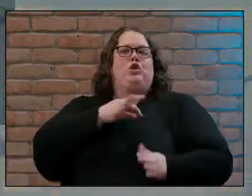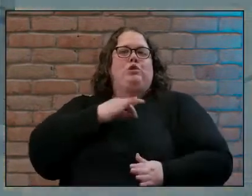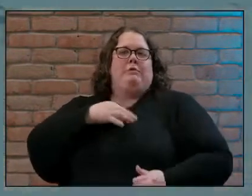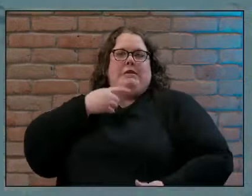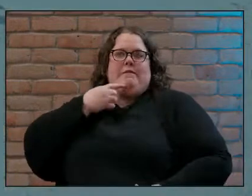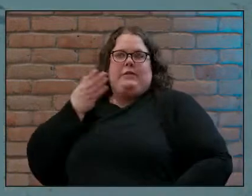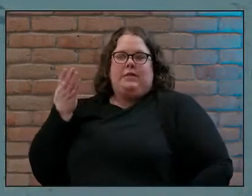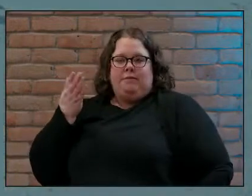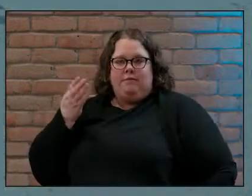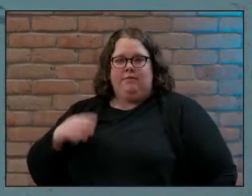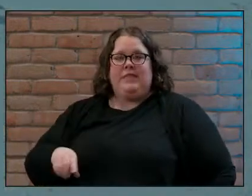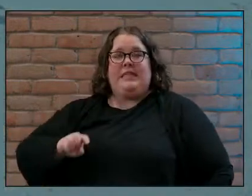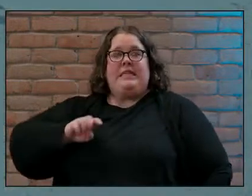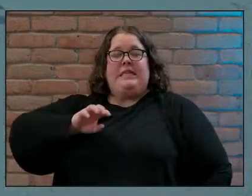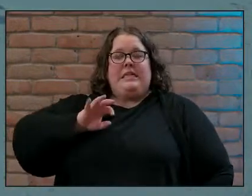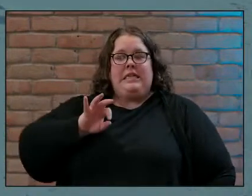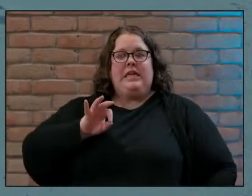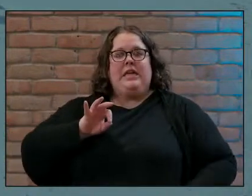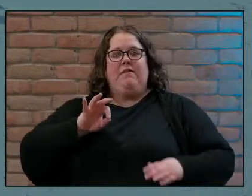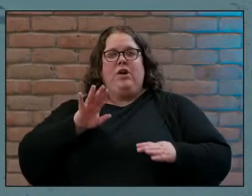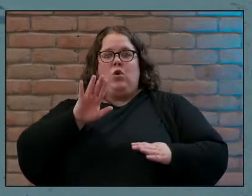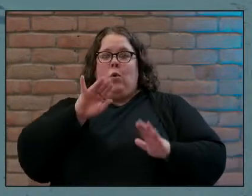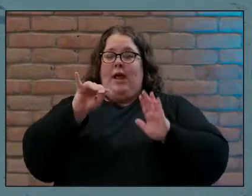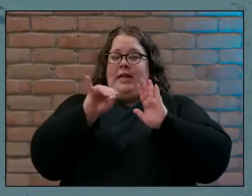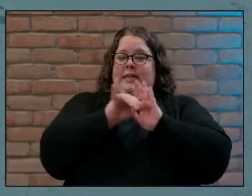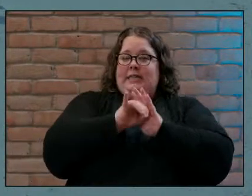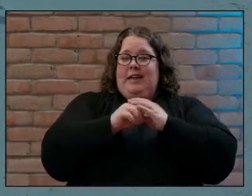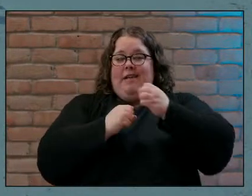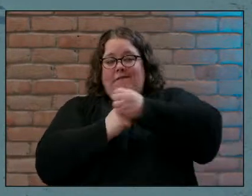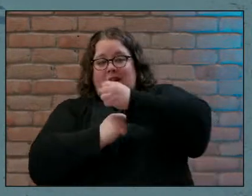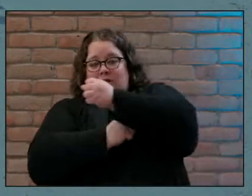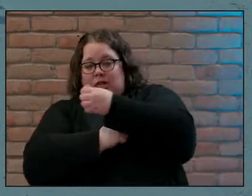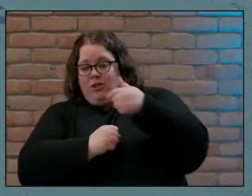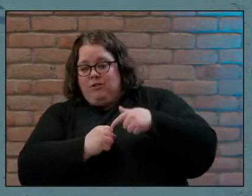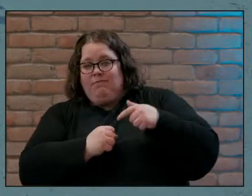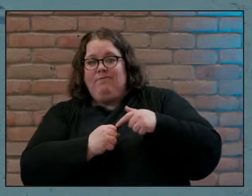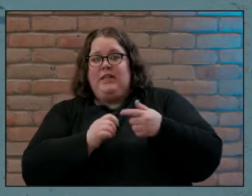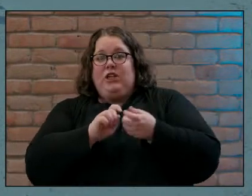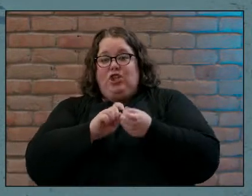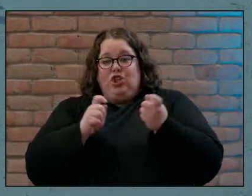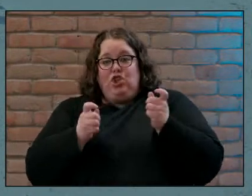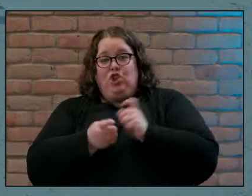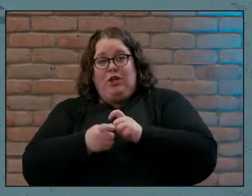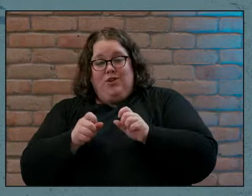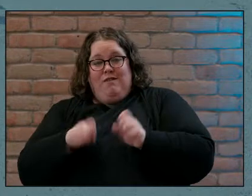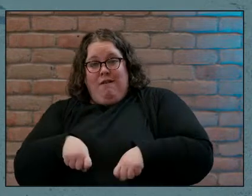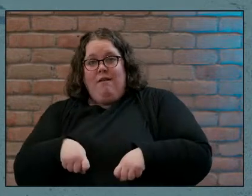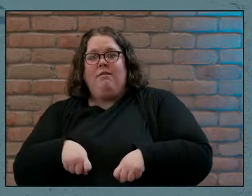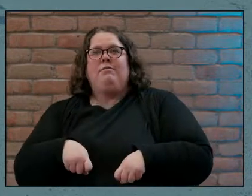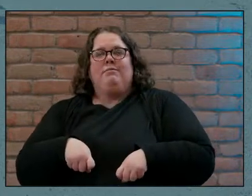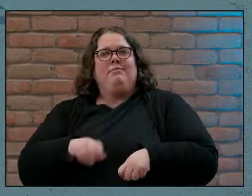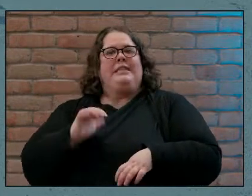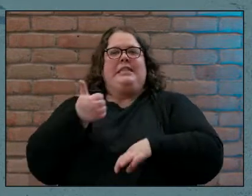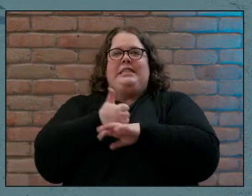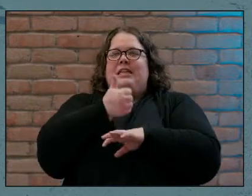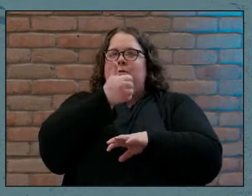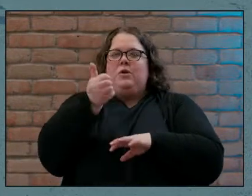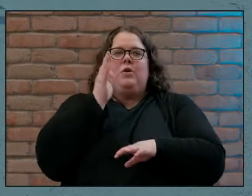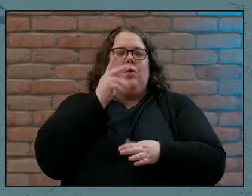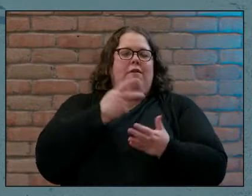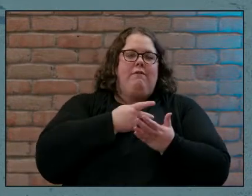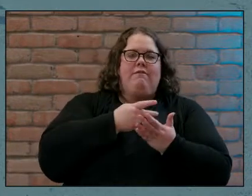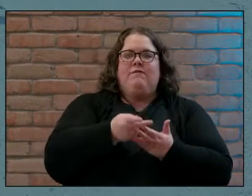base our identity on changeable factors we are setting ourselves up for failure and disappointment